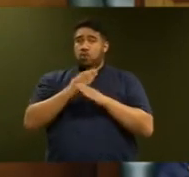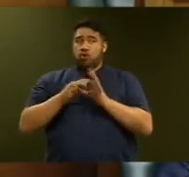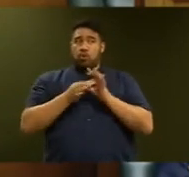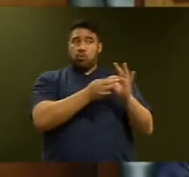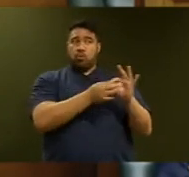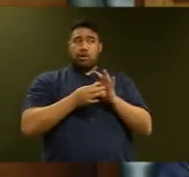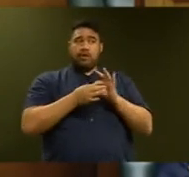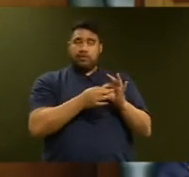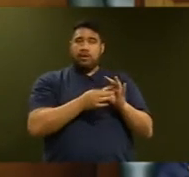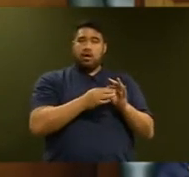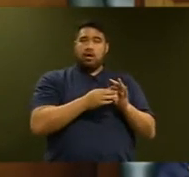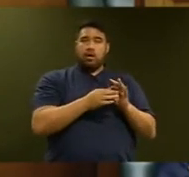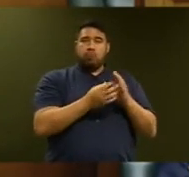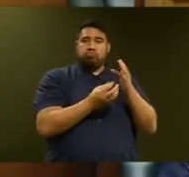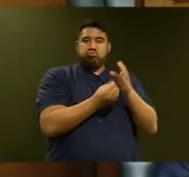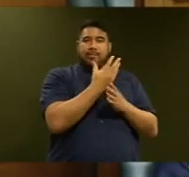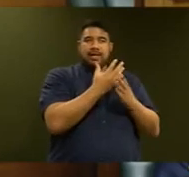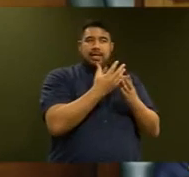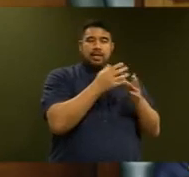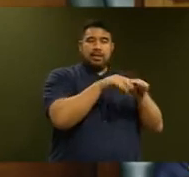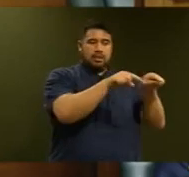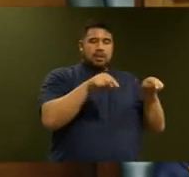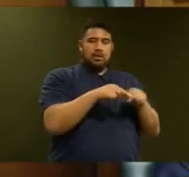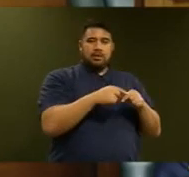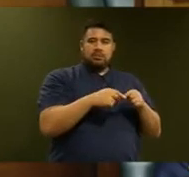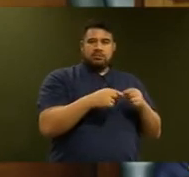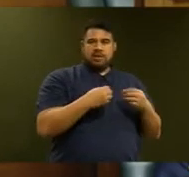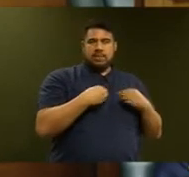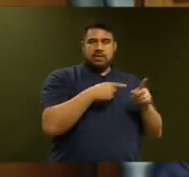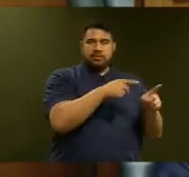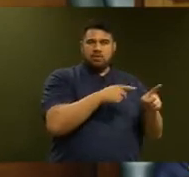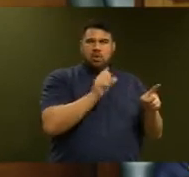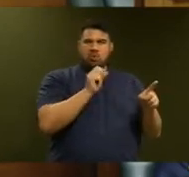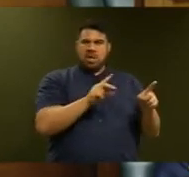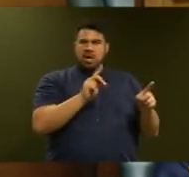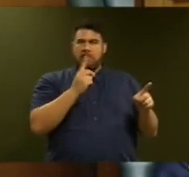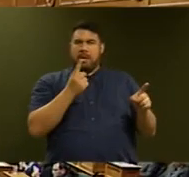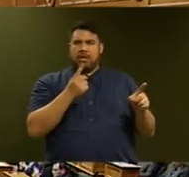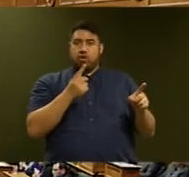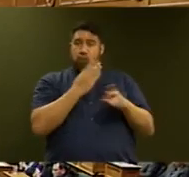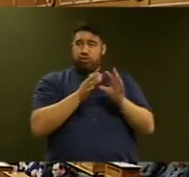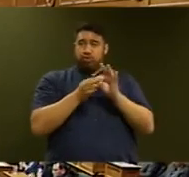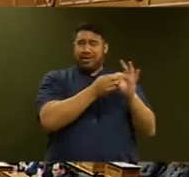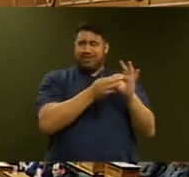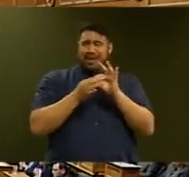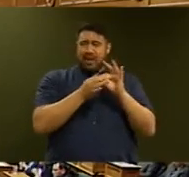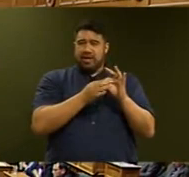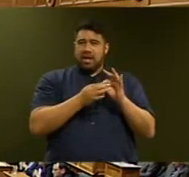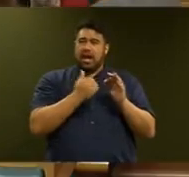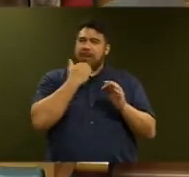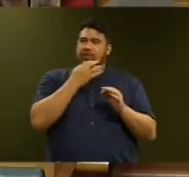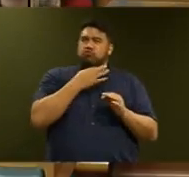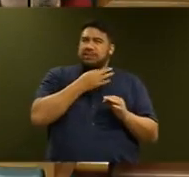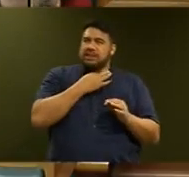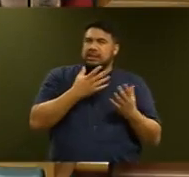risk, end quote, how is the risk shared and what risk is the taxpayer taking on? So a very good illustration